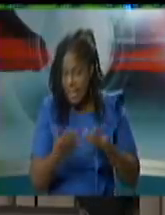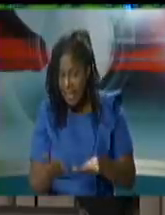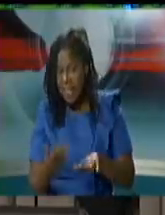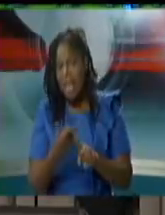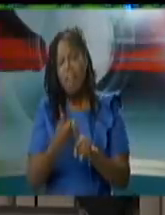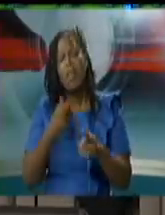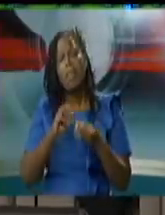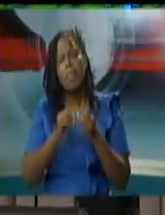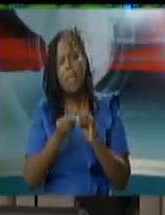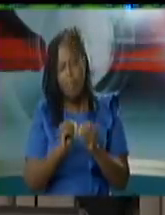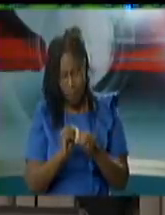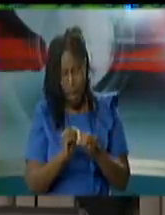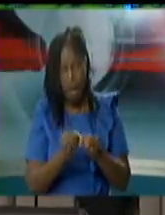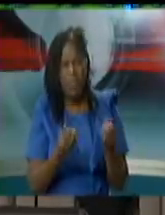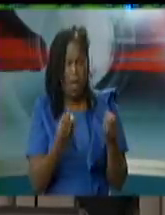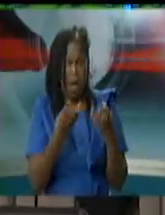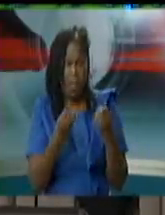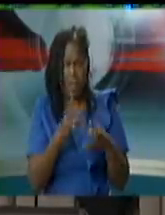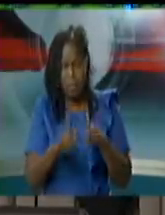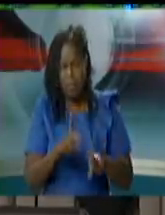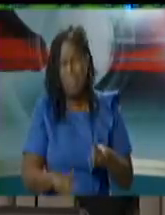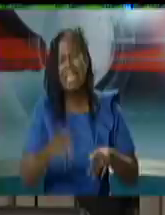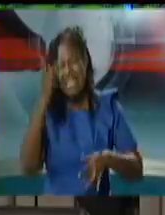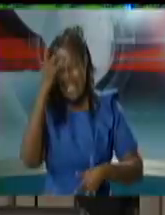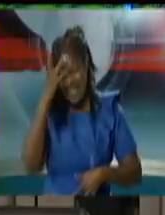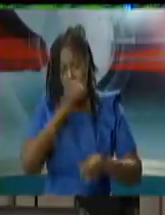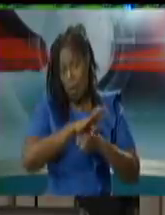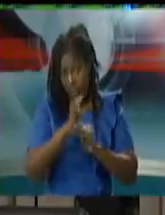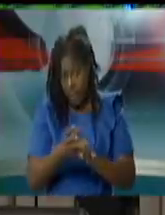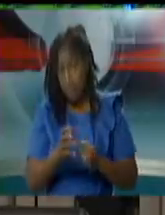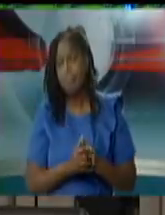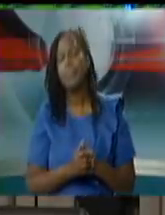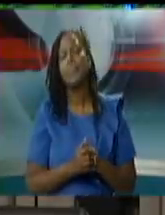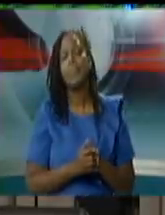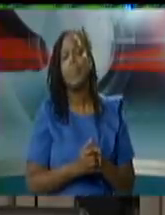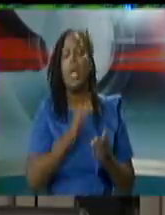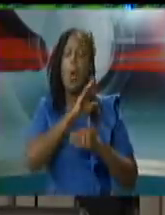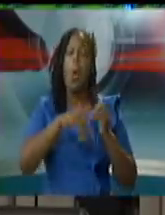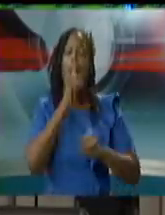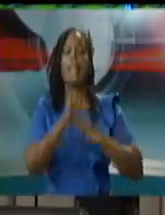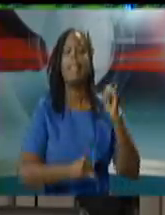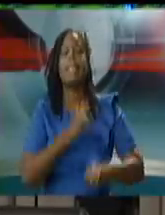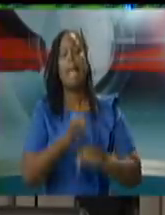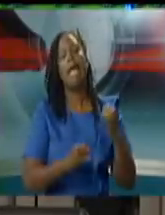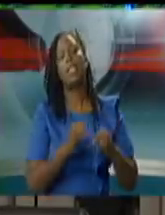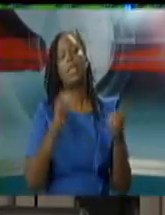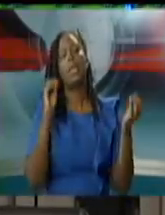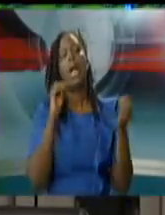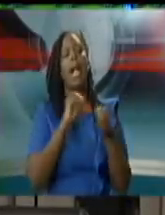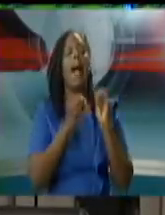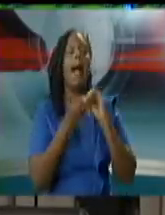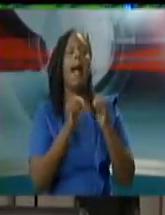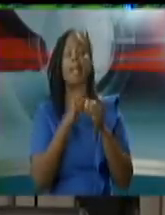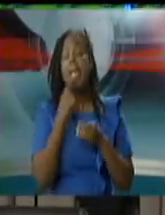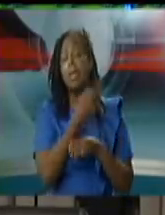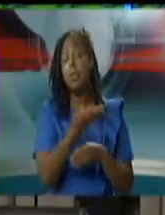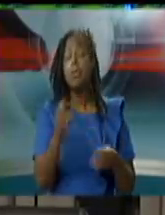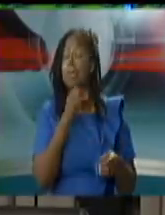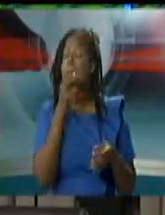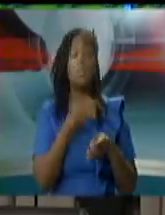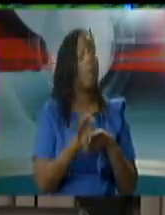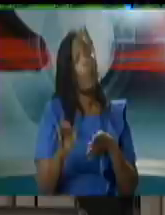come up with seven percent all the international measures will tell you it is not that simple because our